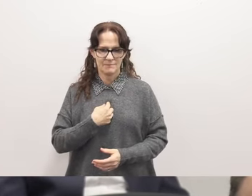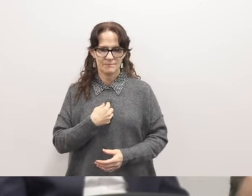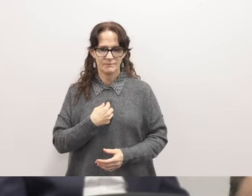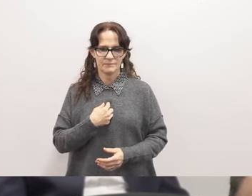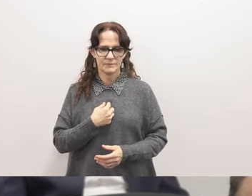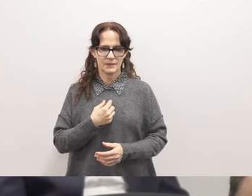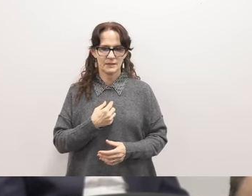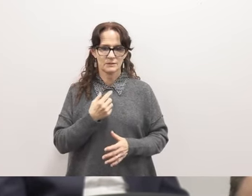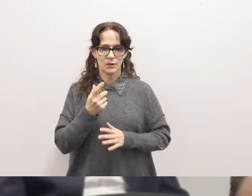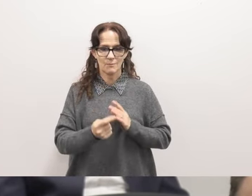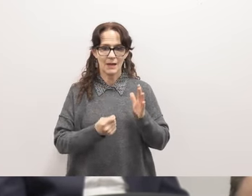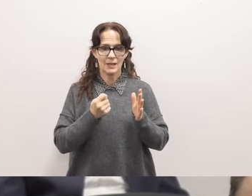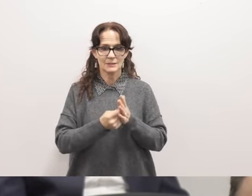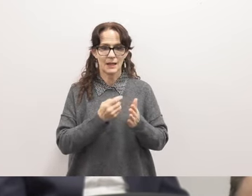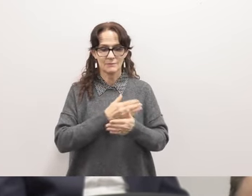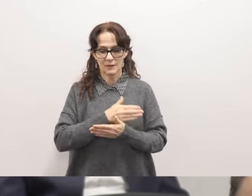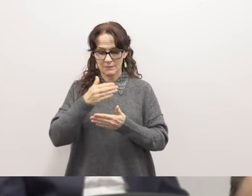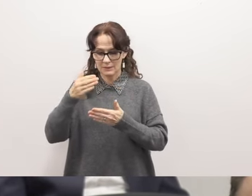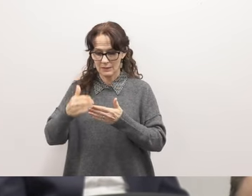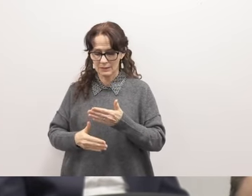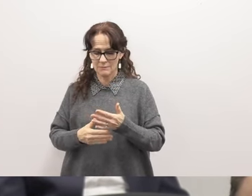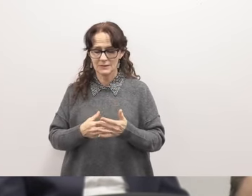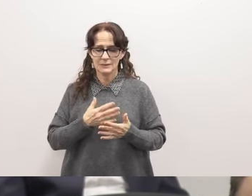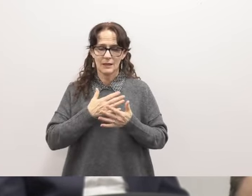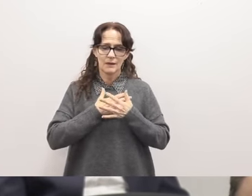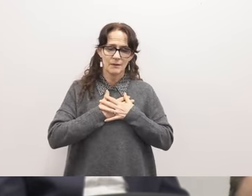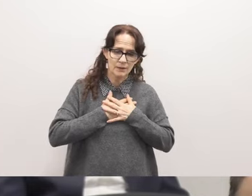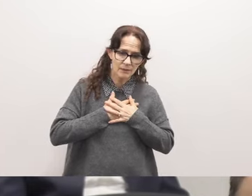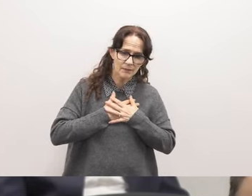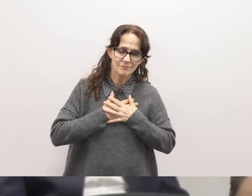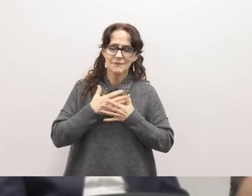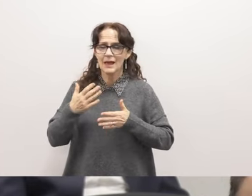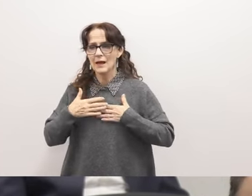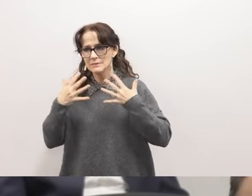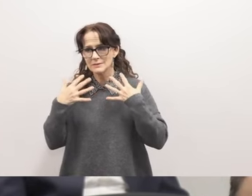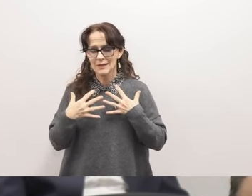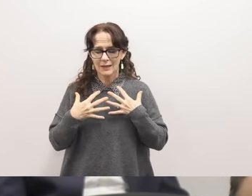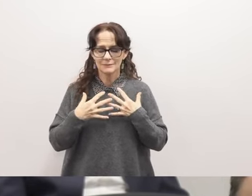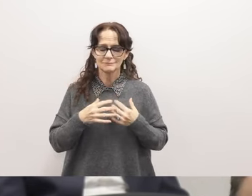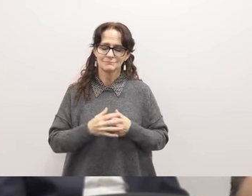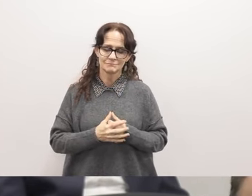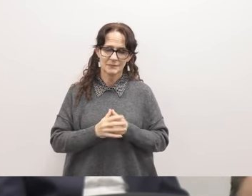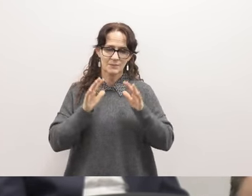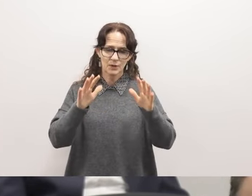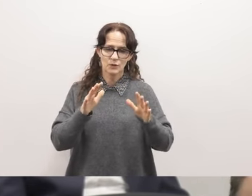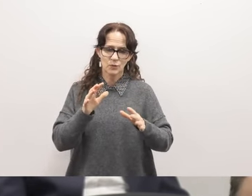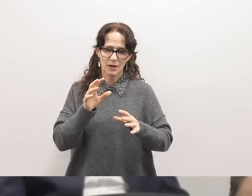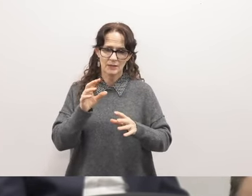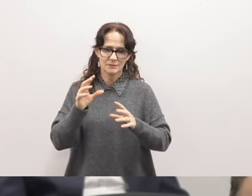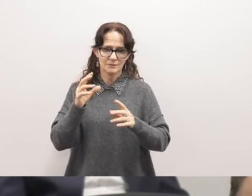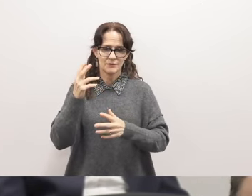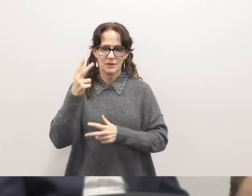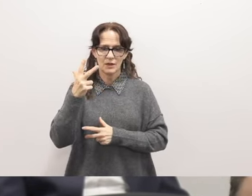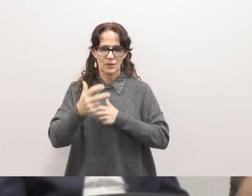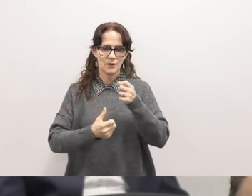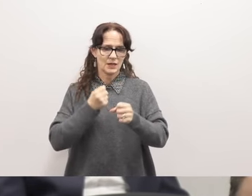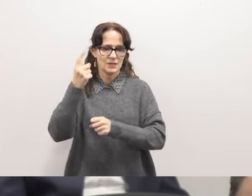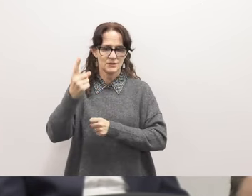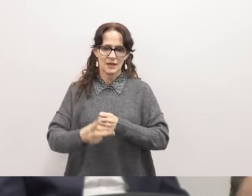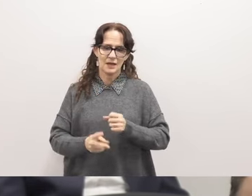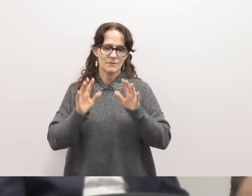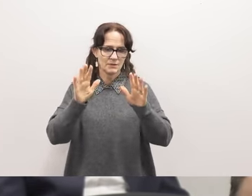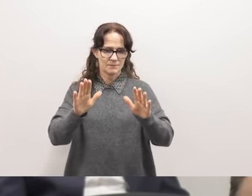wrap up my time at millican is very bittersweet and i'm proud to say it's been a great journey over the past three and a half years